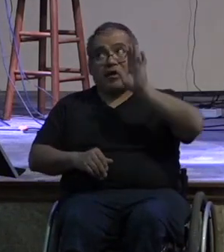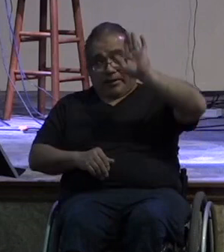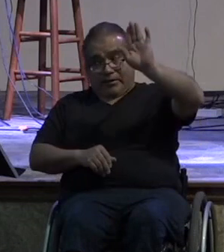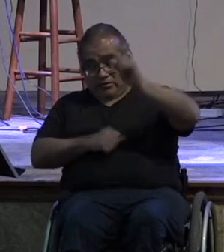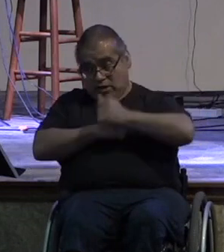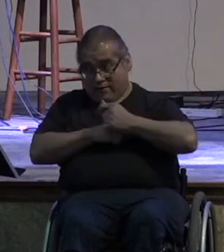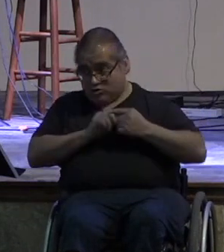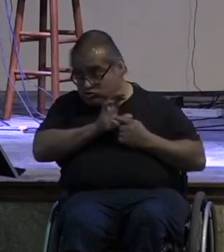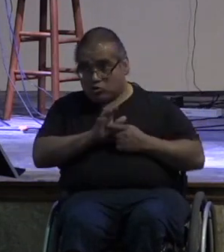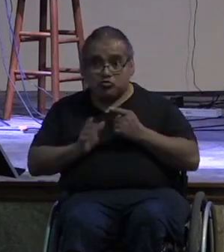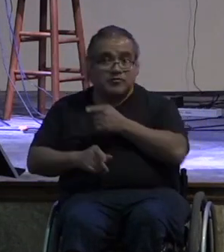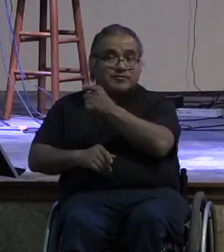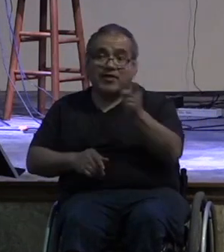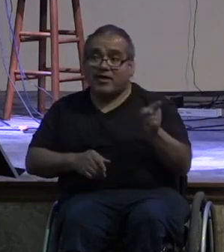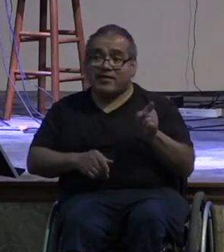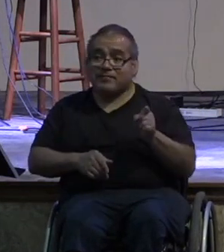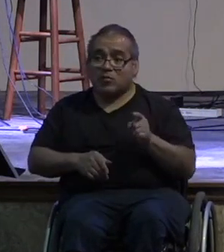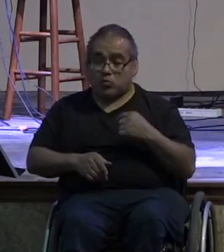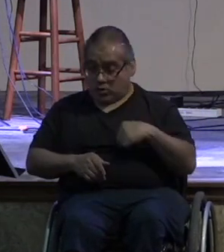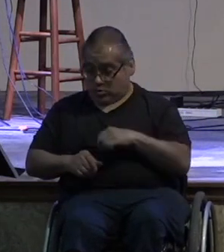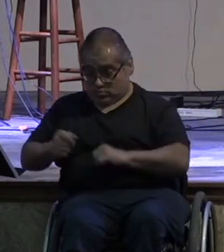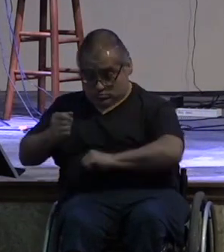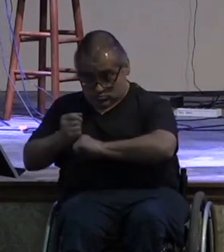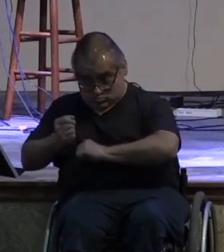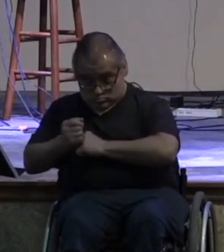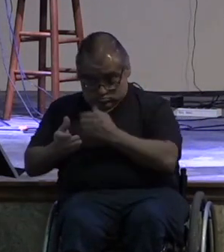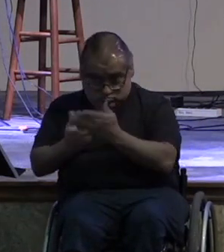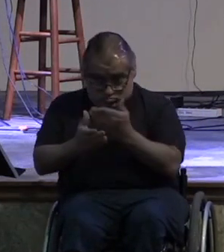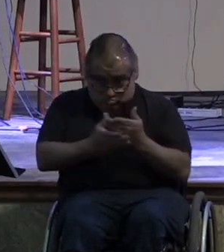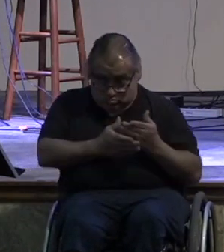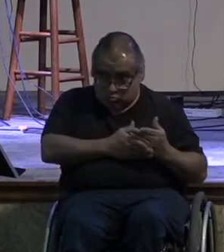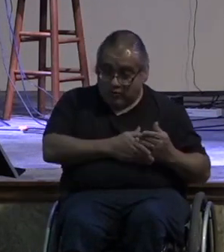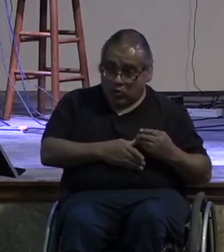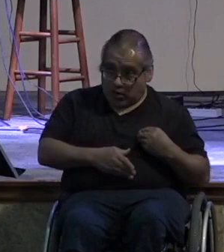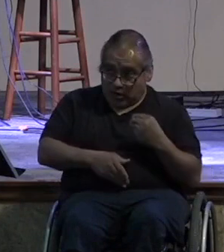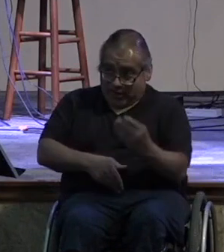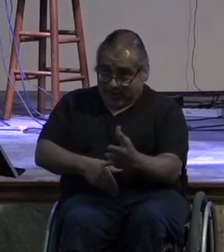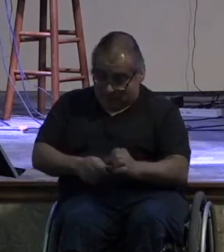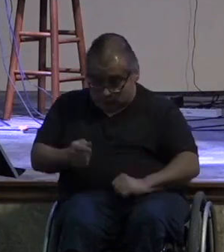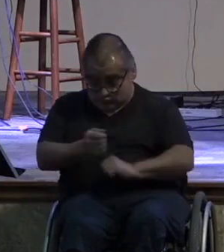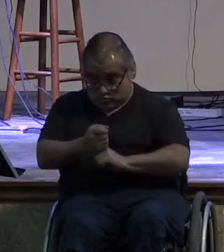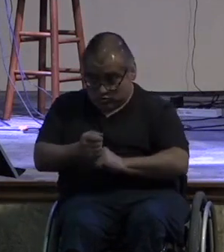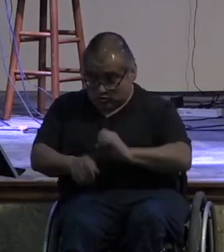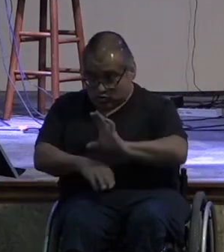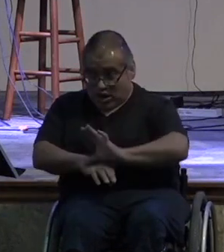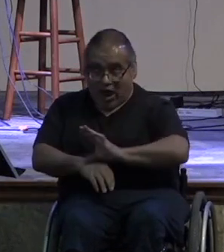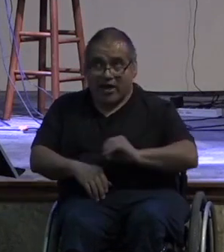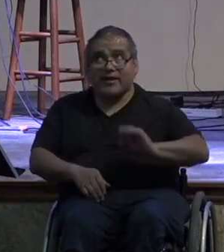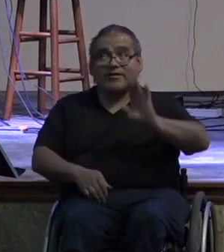that is shown when we give is genuine love for god our love for god is on display when we give to his church and his mission